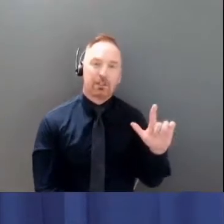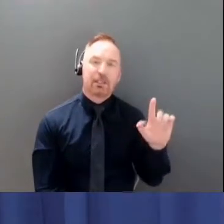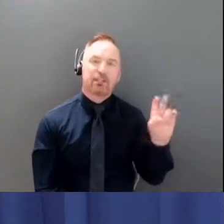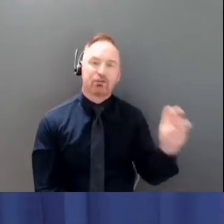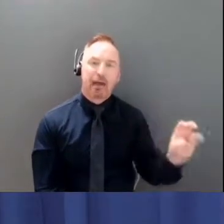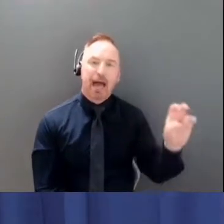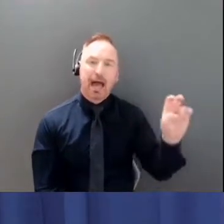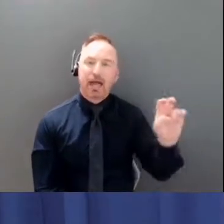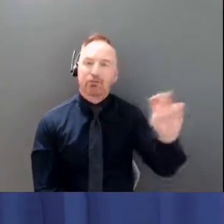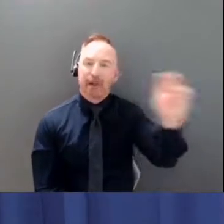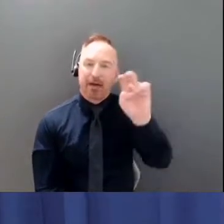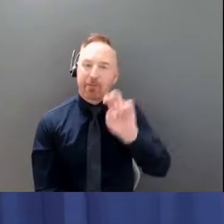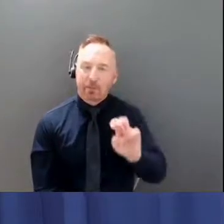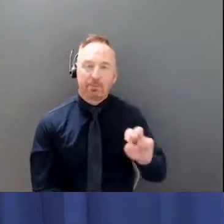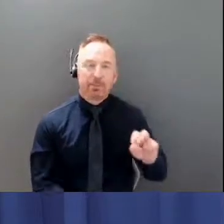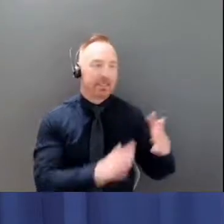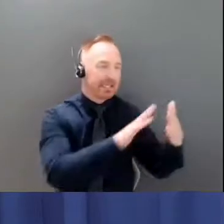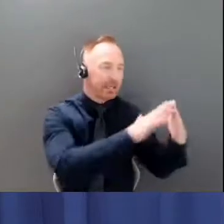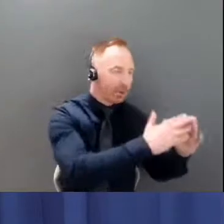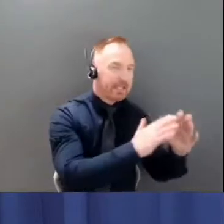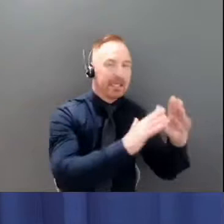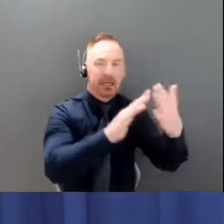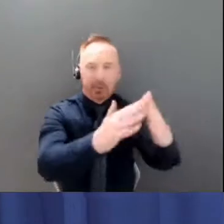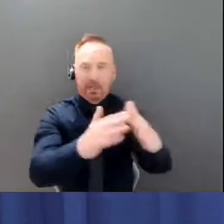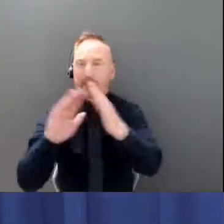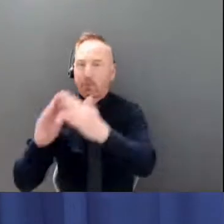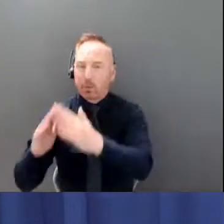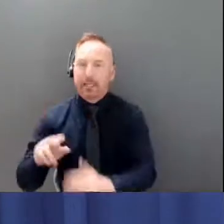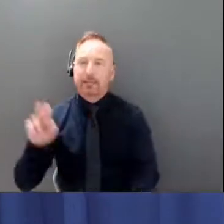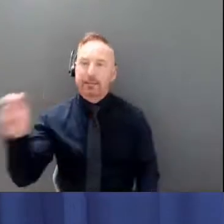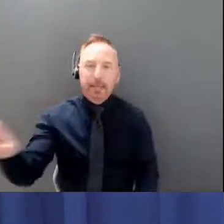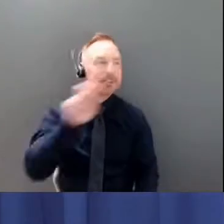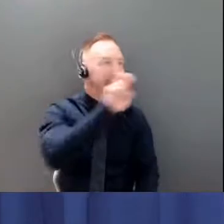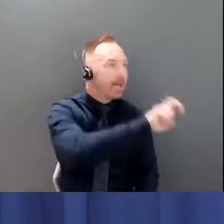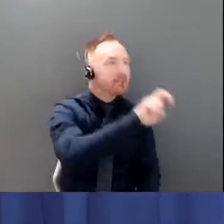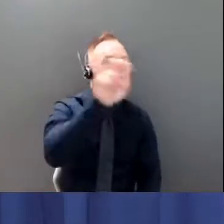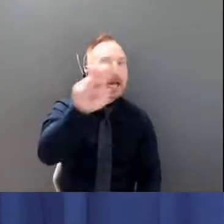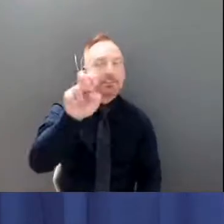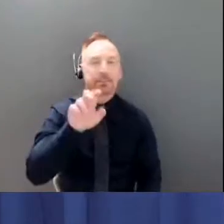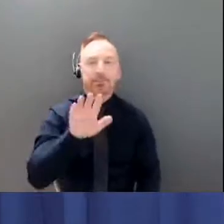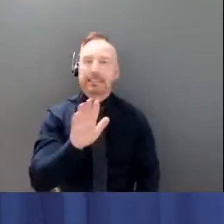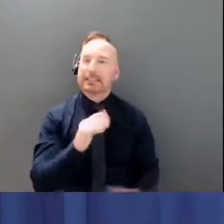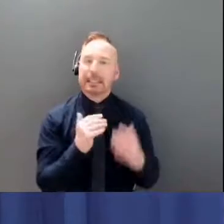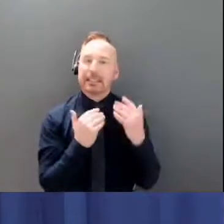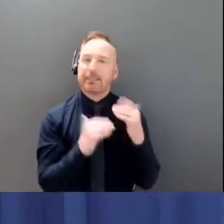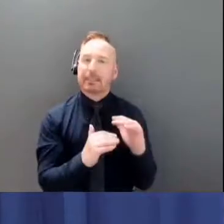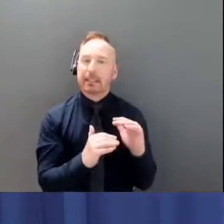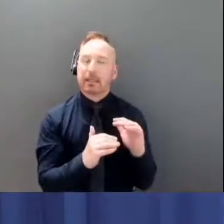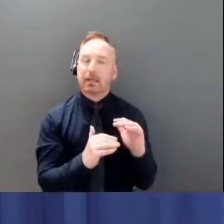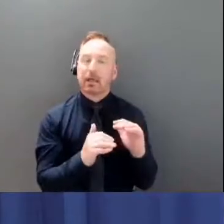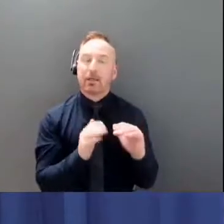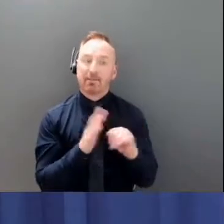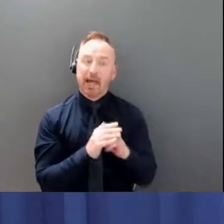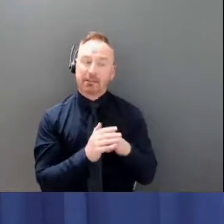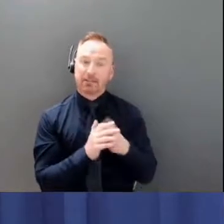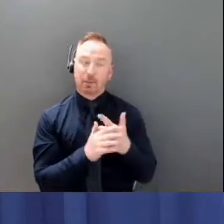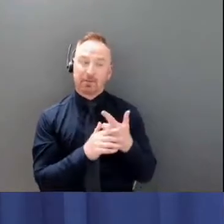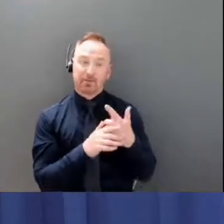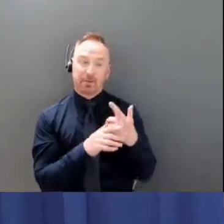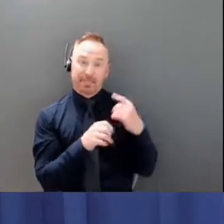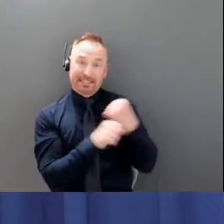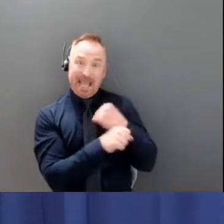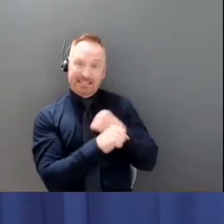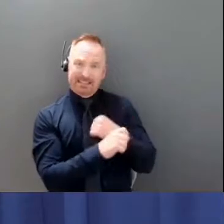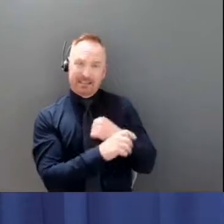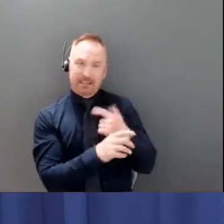you know, so, that translates to numbers is difficult. But I you know, I think by and large, we we have kept